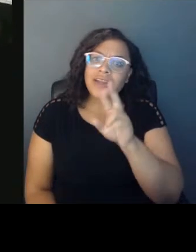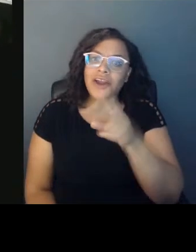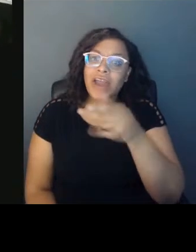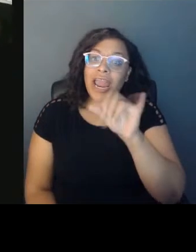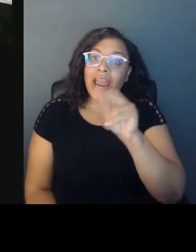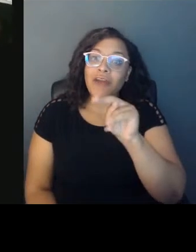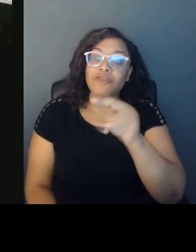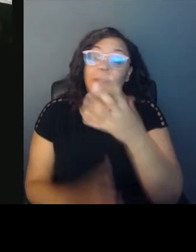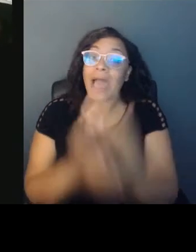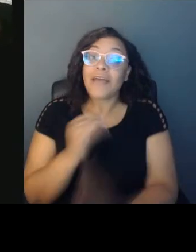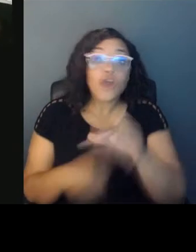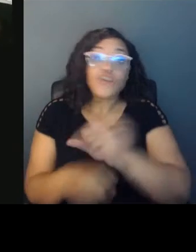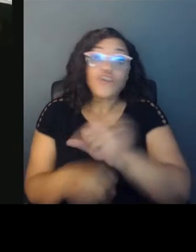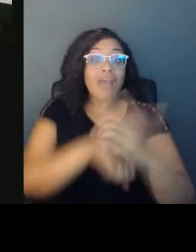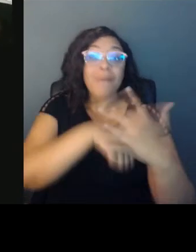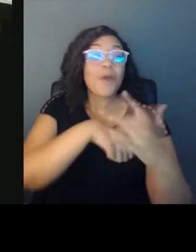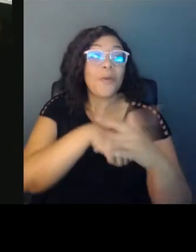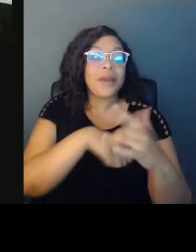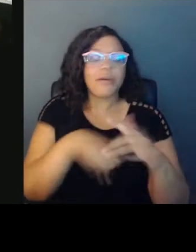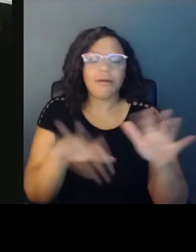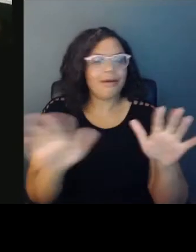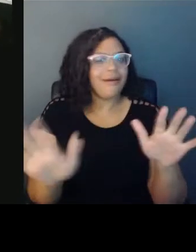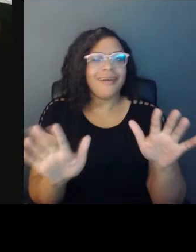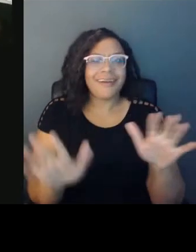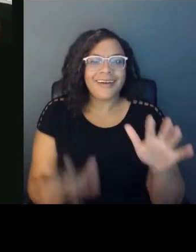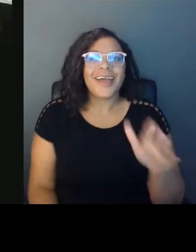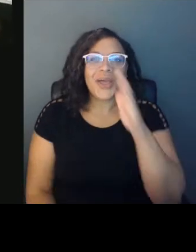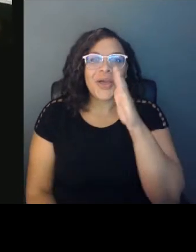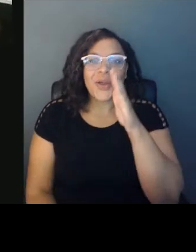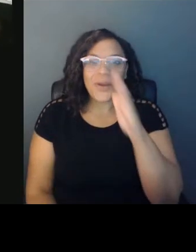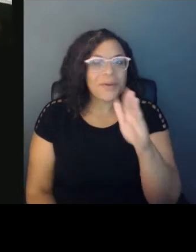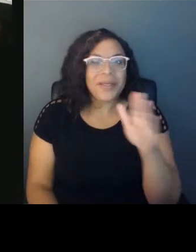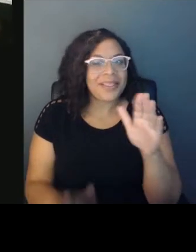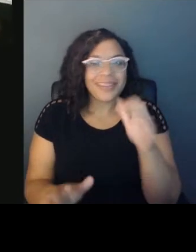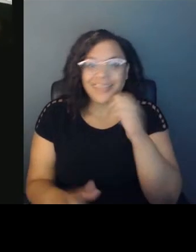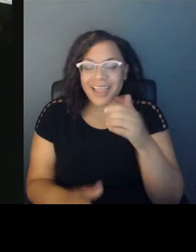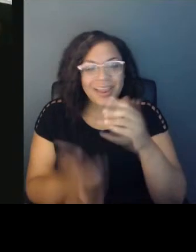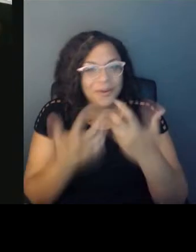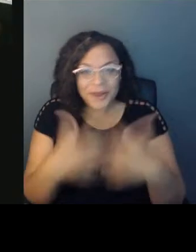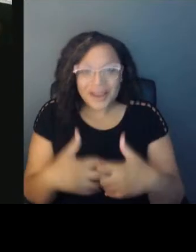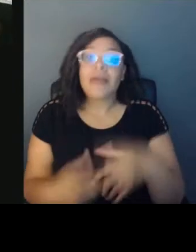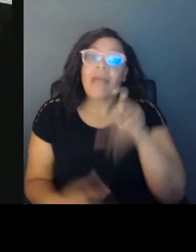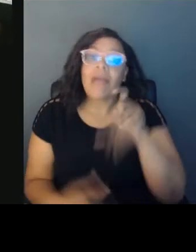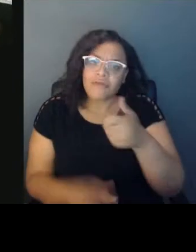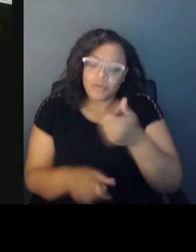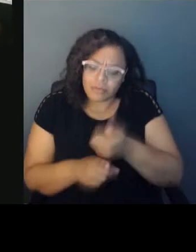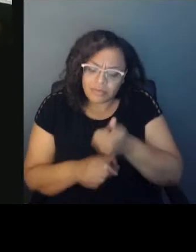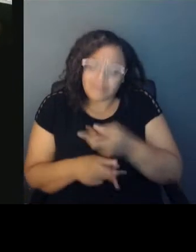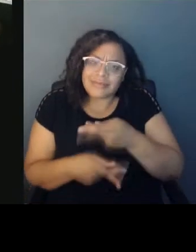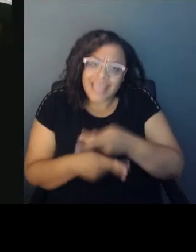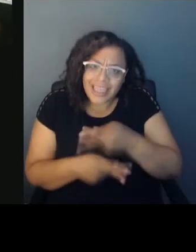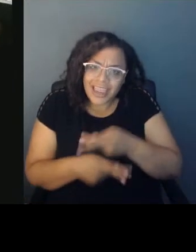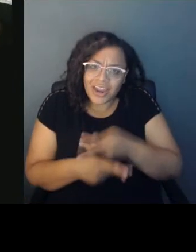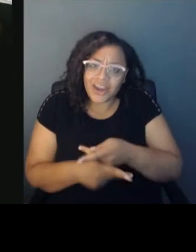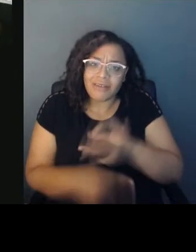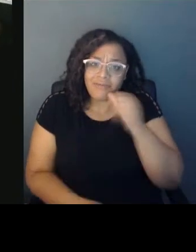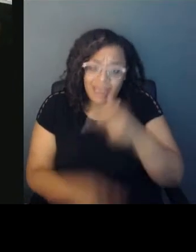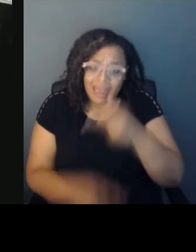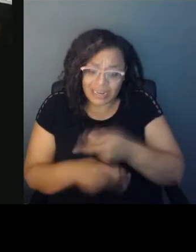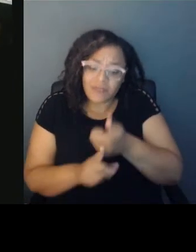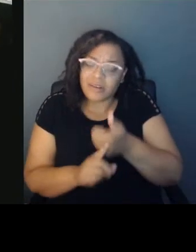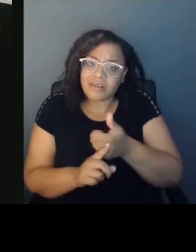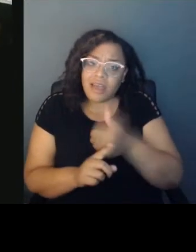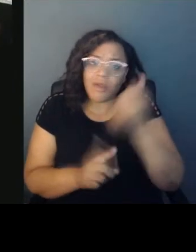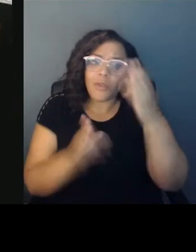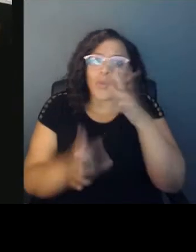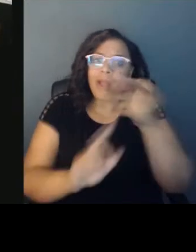time, it's going to be a listening. So if you don't preserve yourself and look out for your own wellness, no one else will. Michael, what